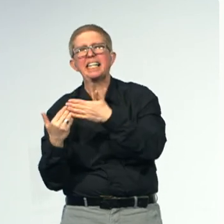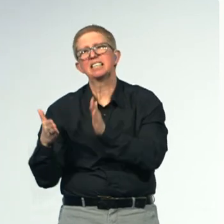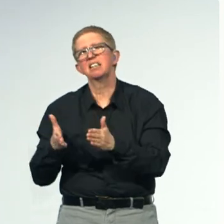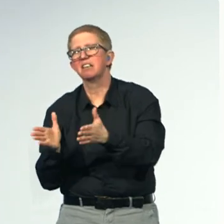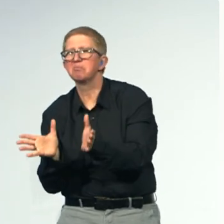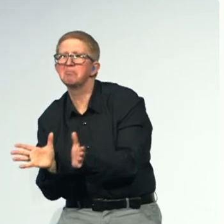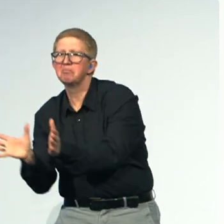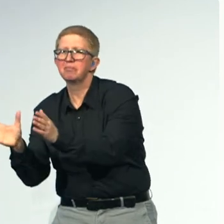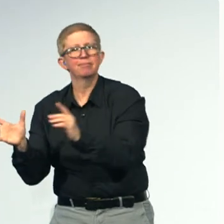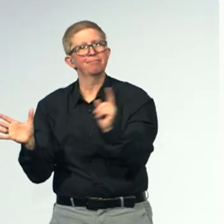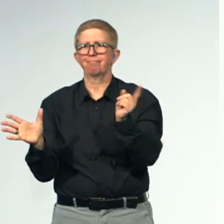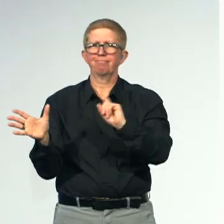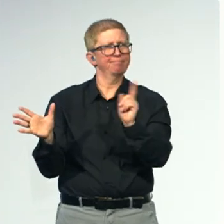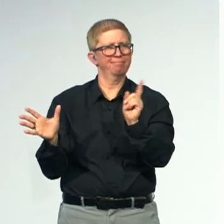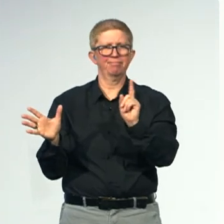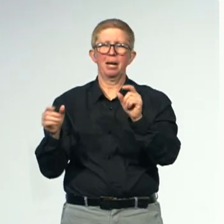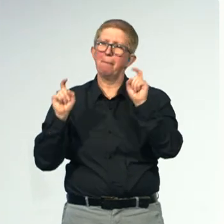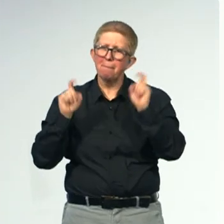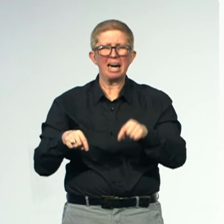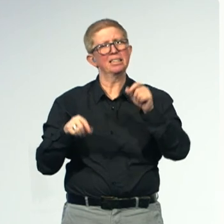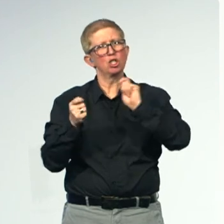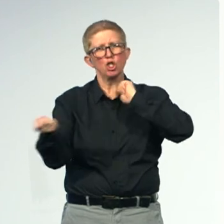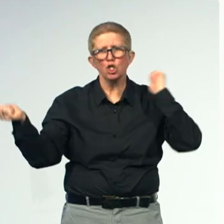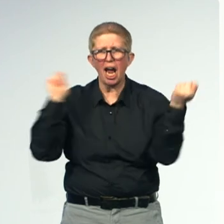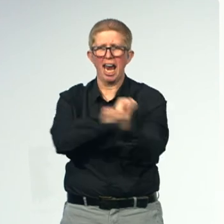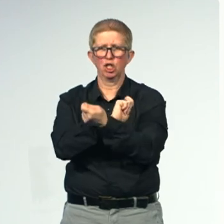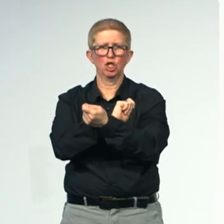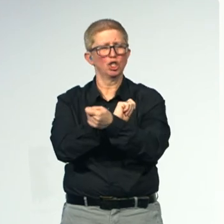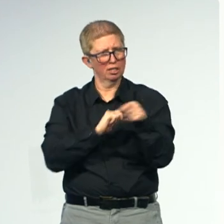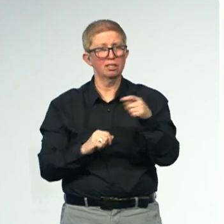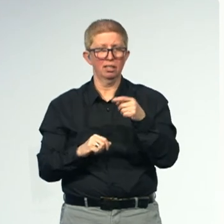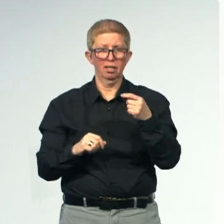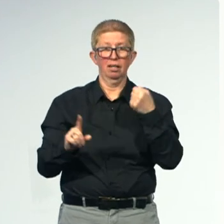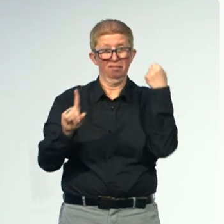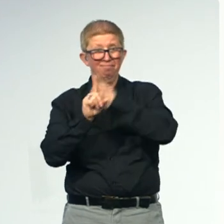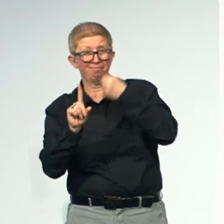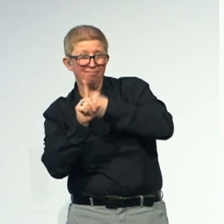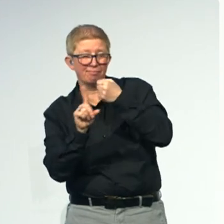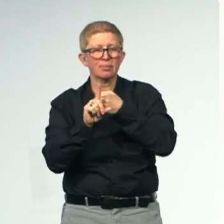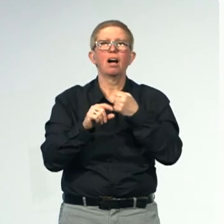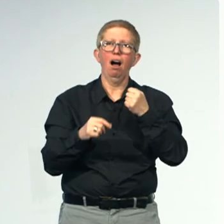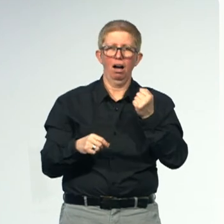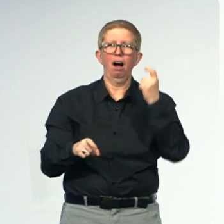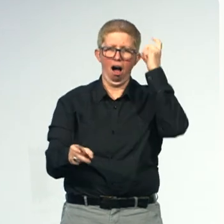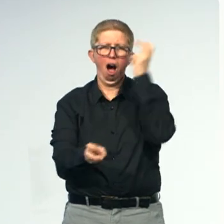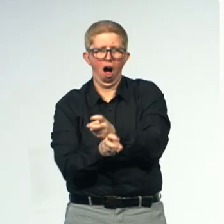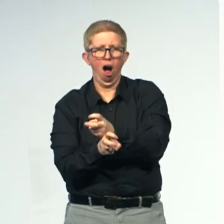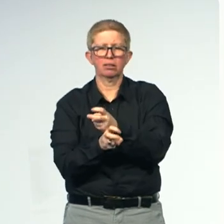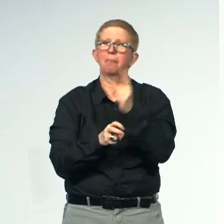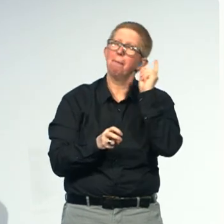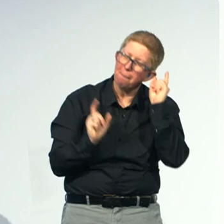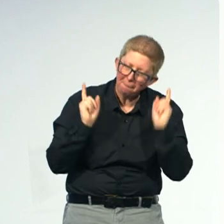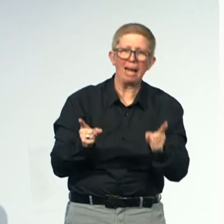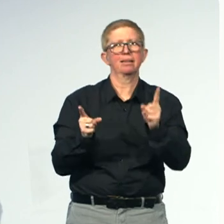change. It's hard to take leadership, to take room and to do action. But it is necessary.